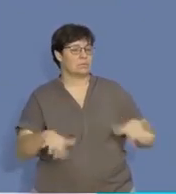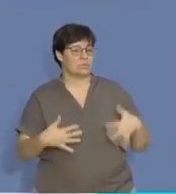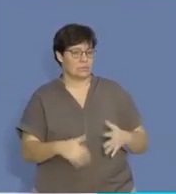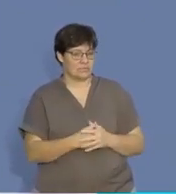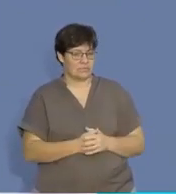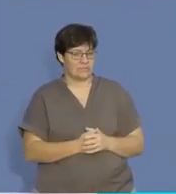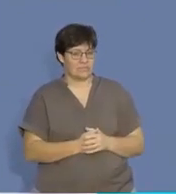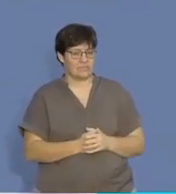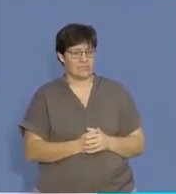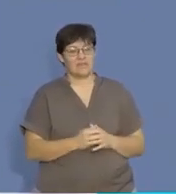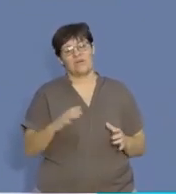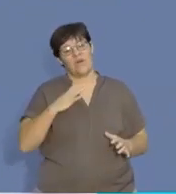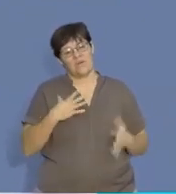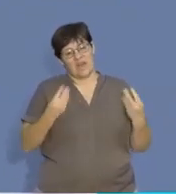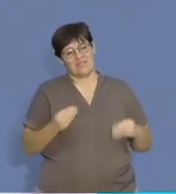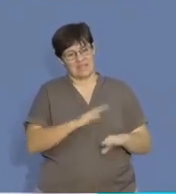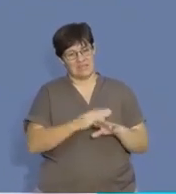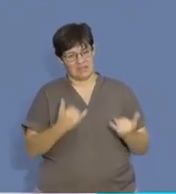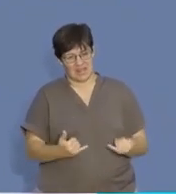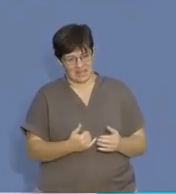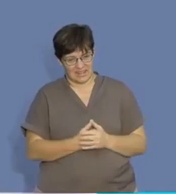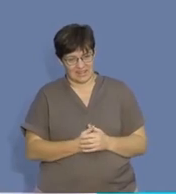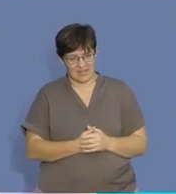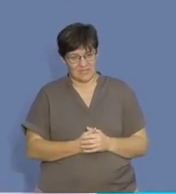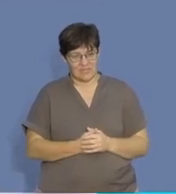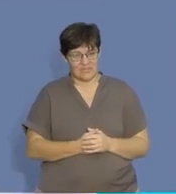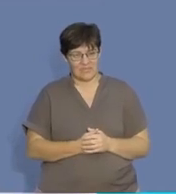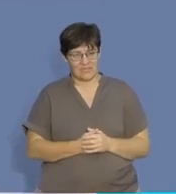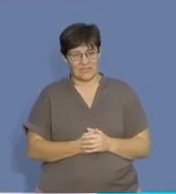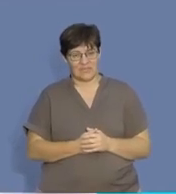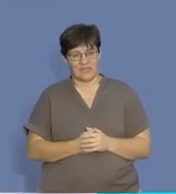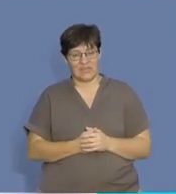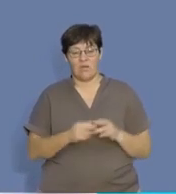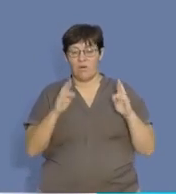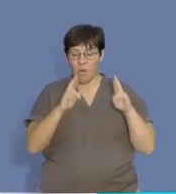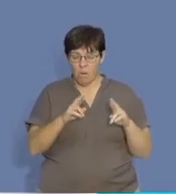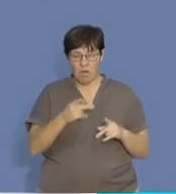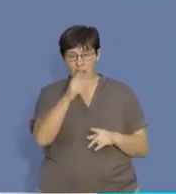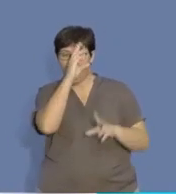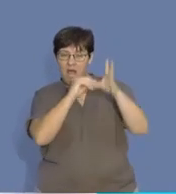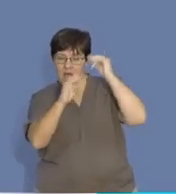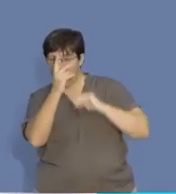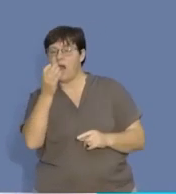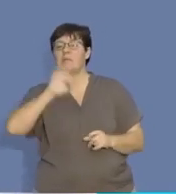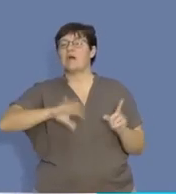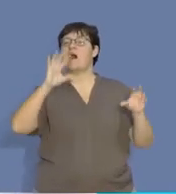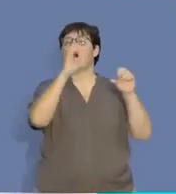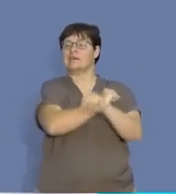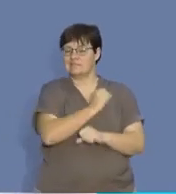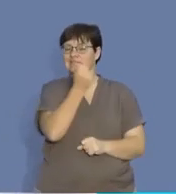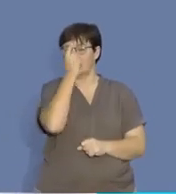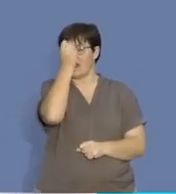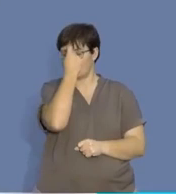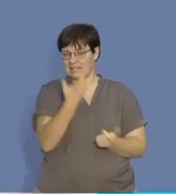very, very critical, right? So, that's all we have time for in today's lesson. Hopefully, you guys benefited from